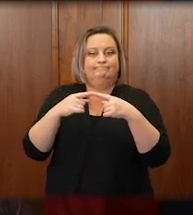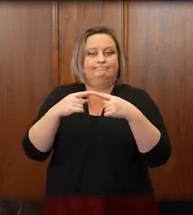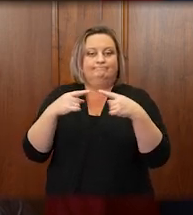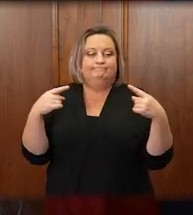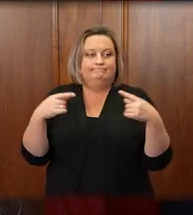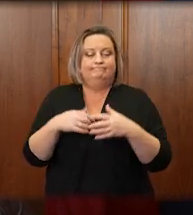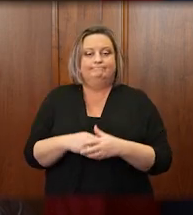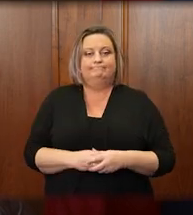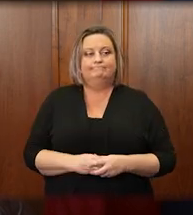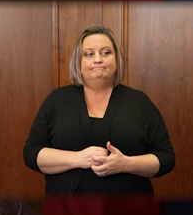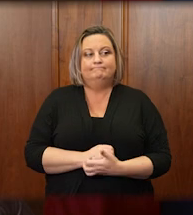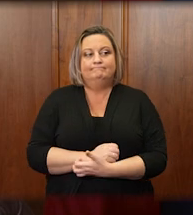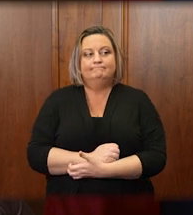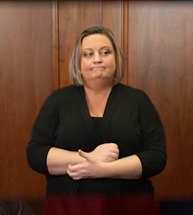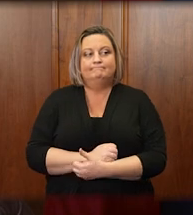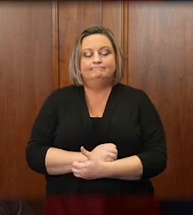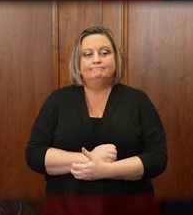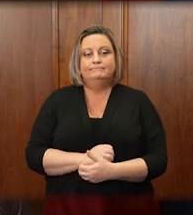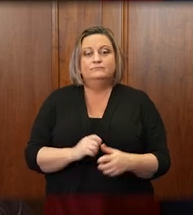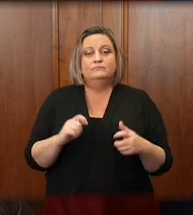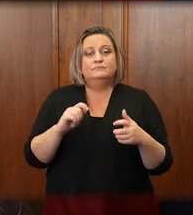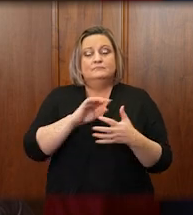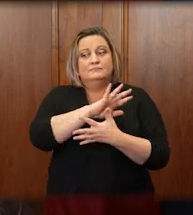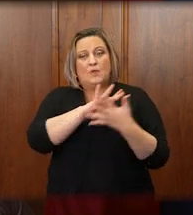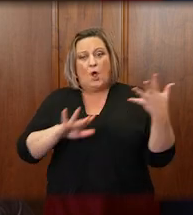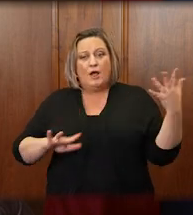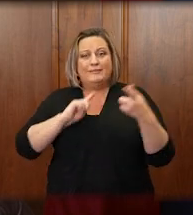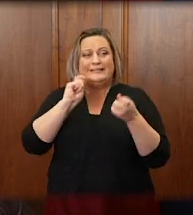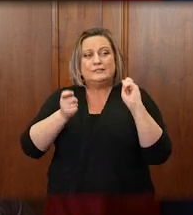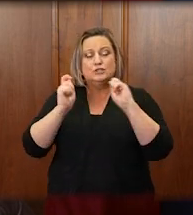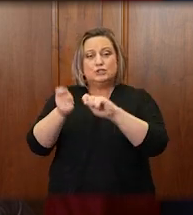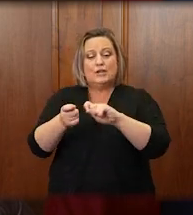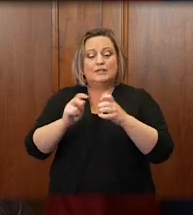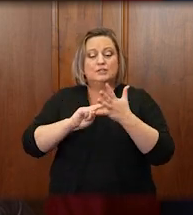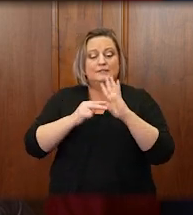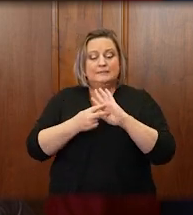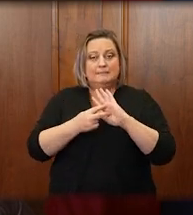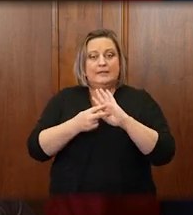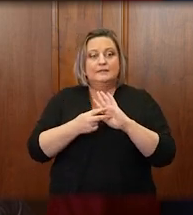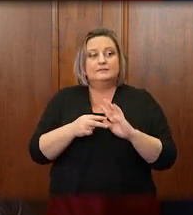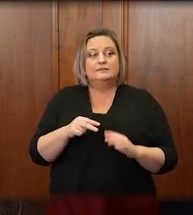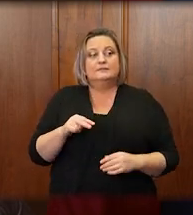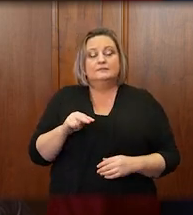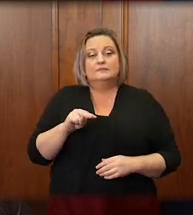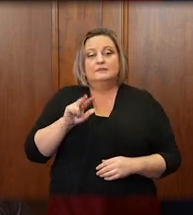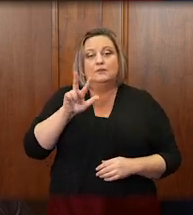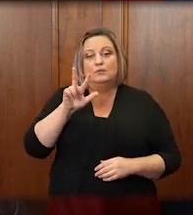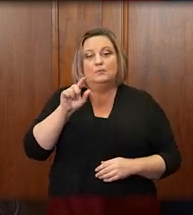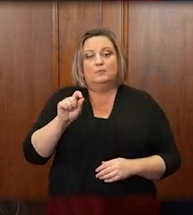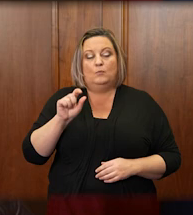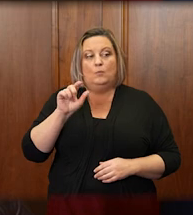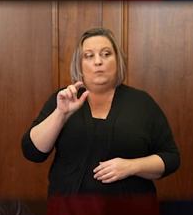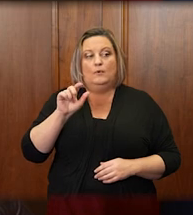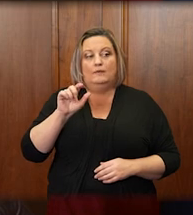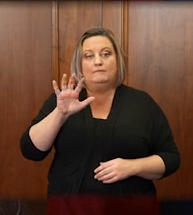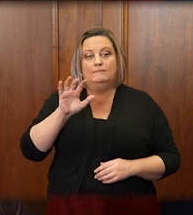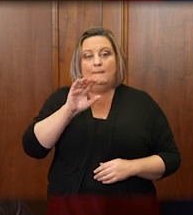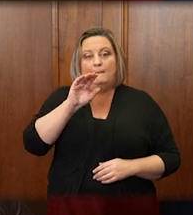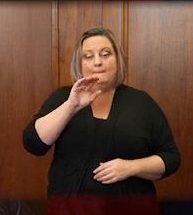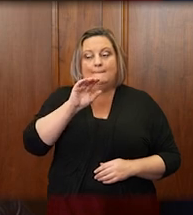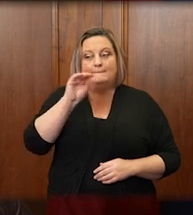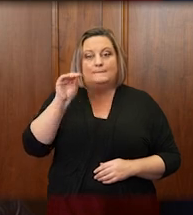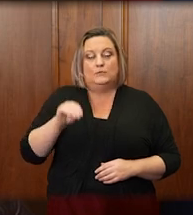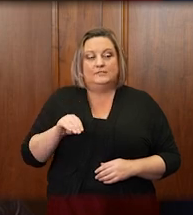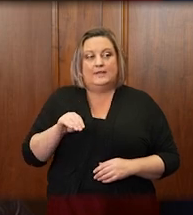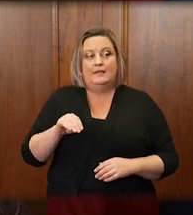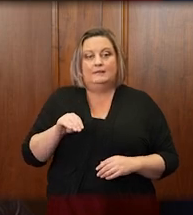Added together, these changes come to a branch-wide reduction of 3.9 percent. I